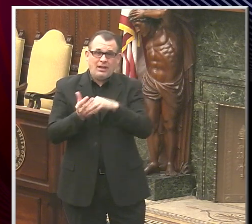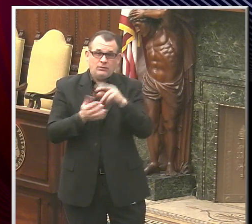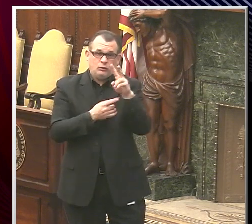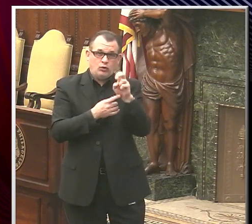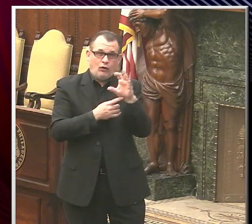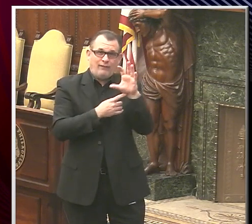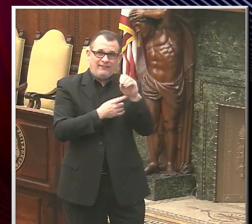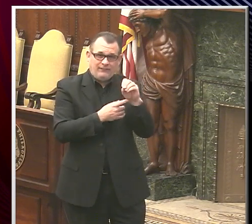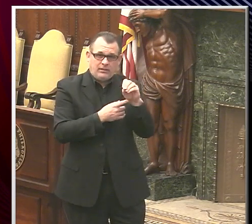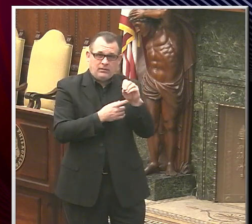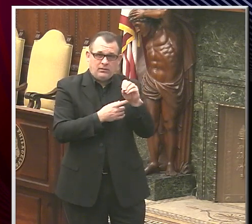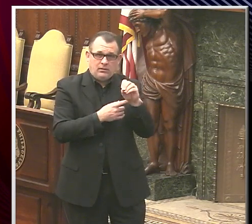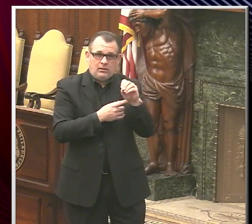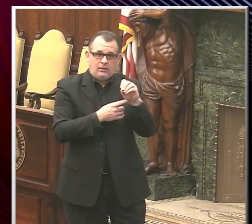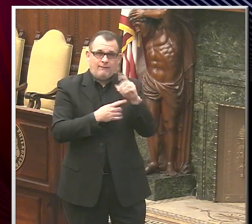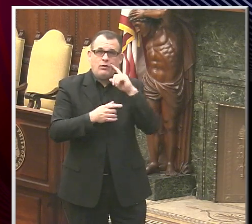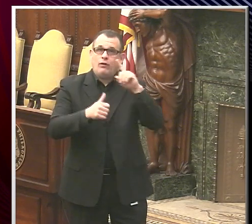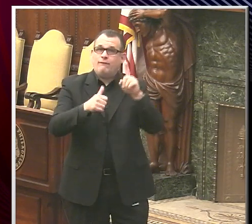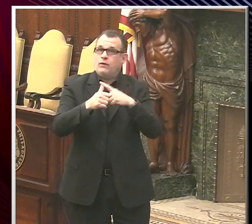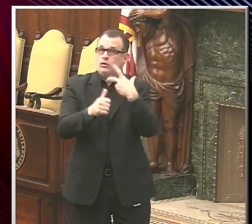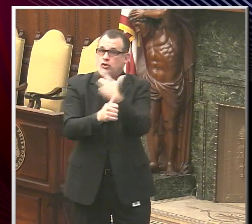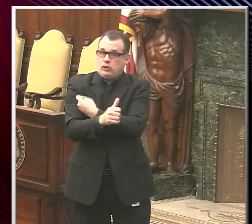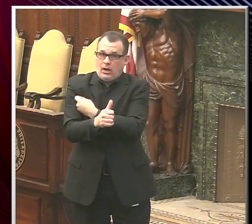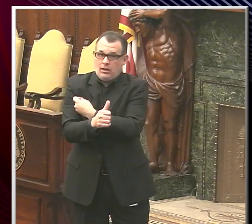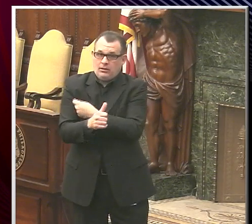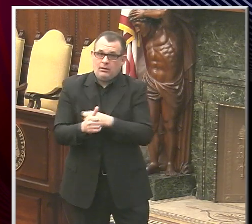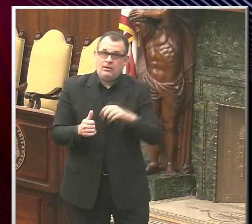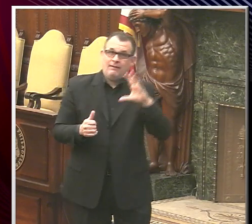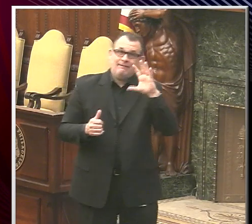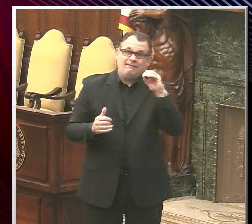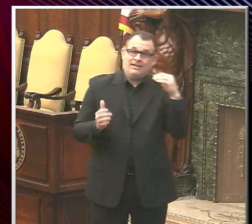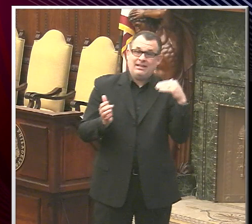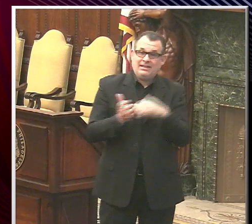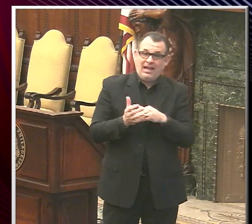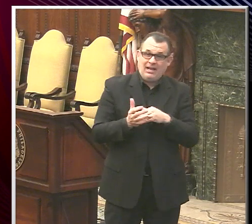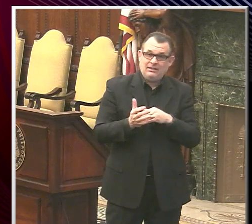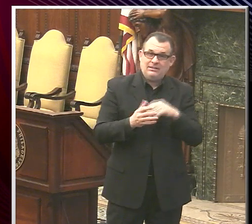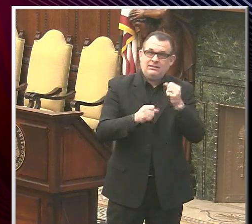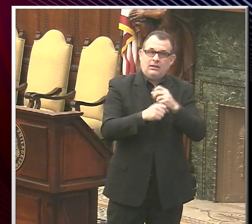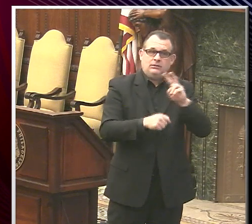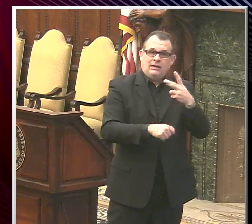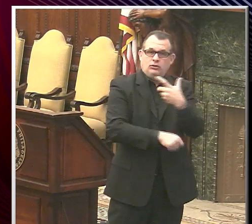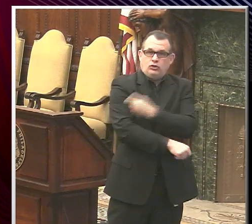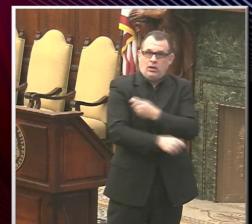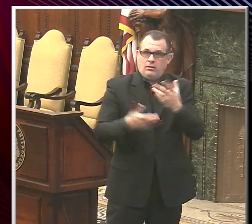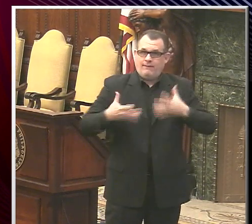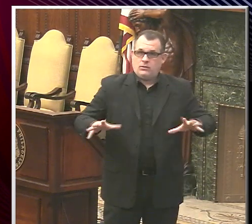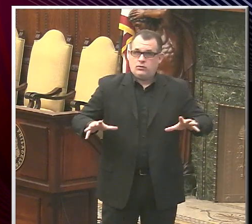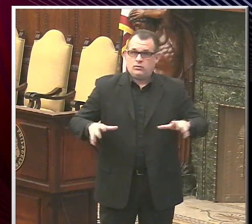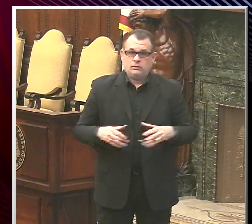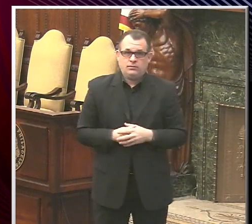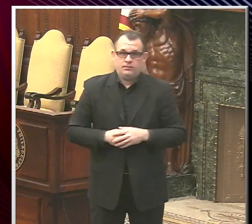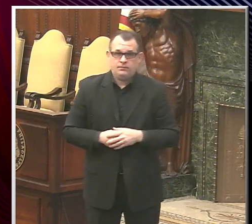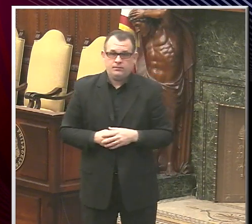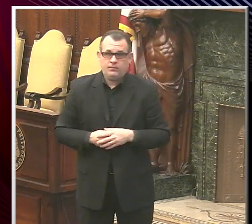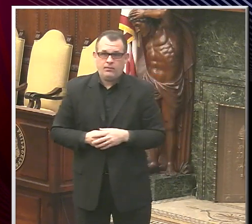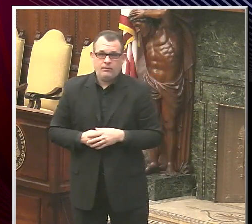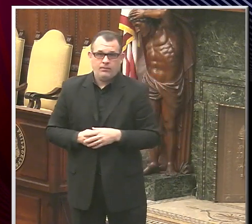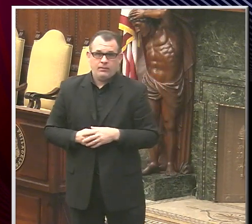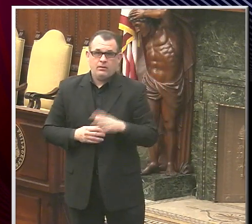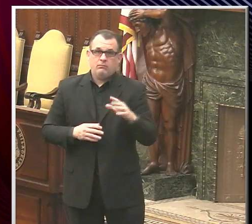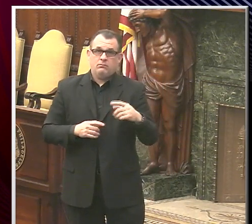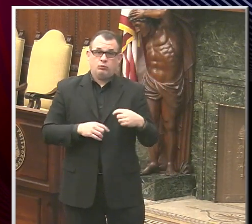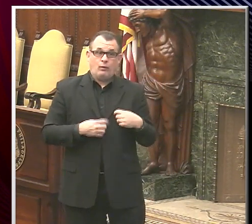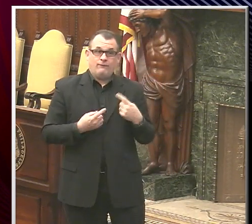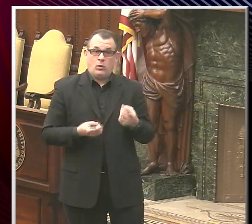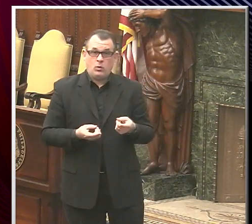for their first doses, and 50,000 people of those have received their second doses. So far, most of those people